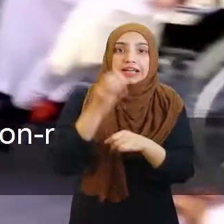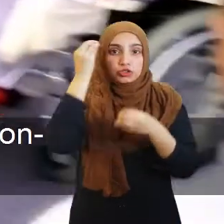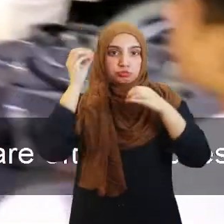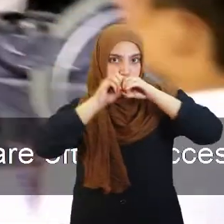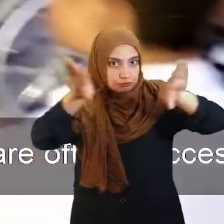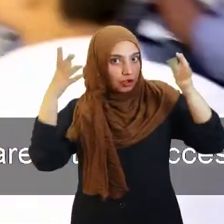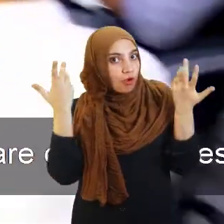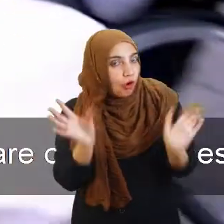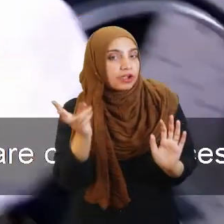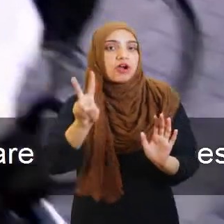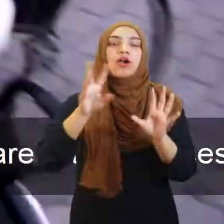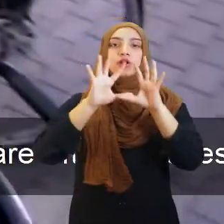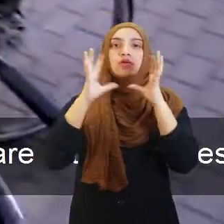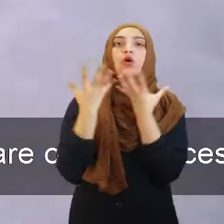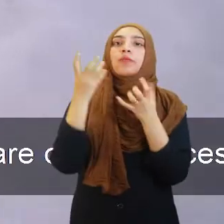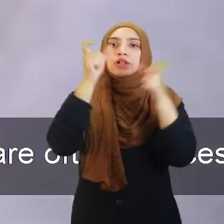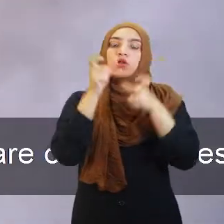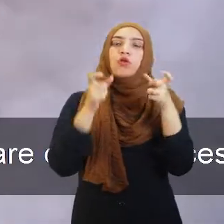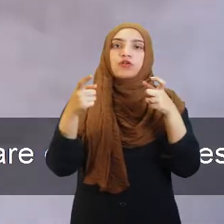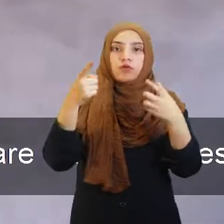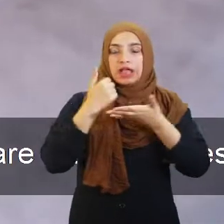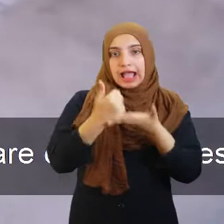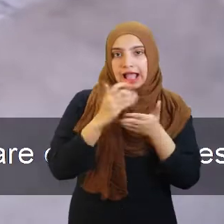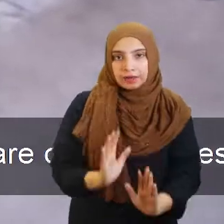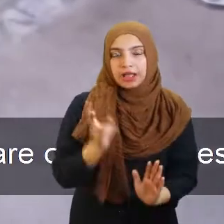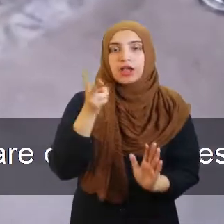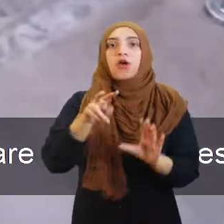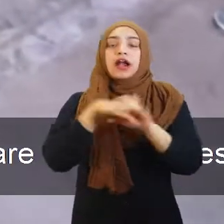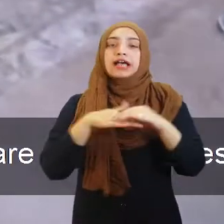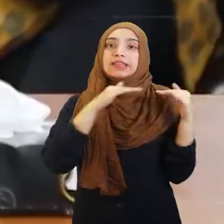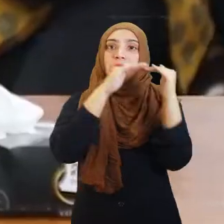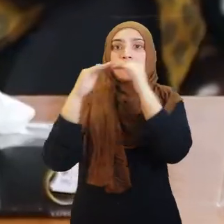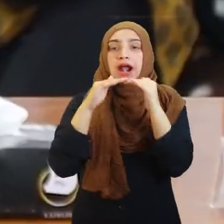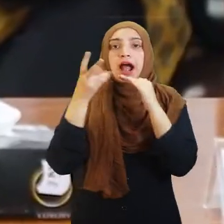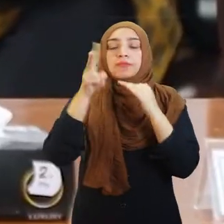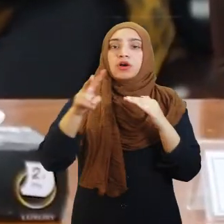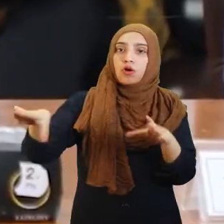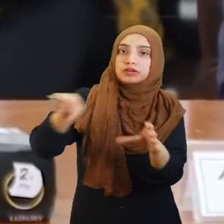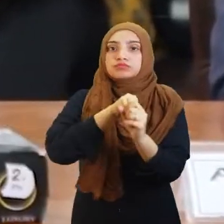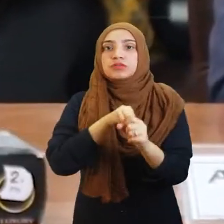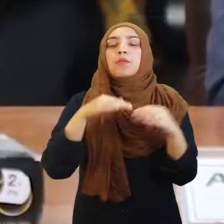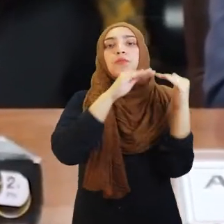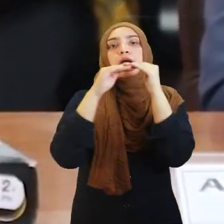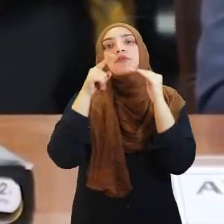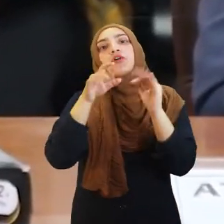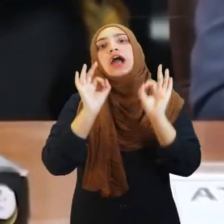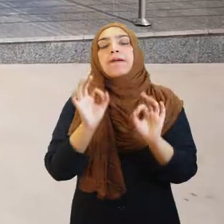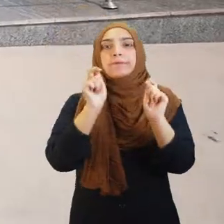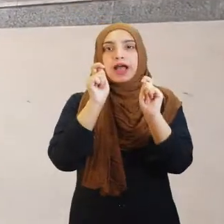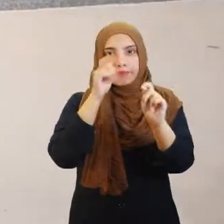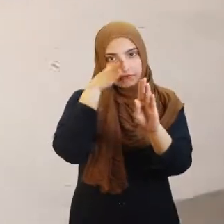national as well as global platforms for its contribution to inclusive development and leadership of persons with disabilities.